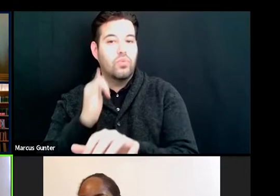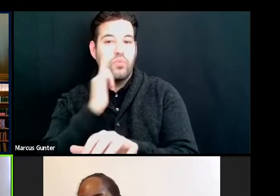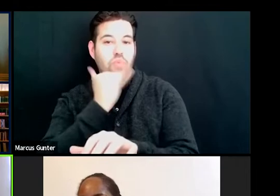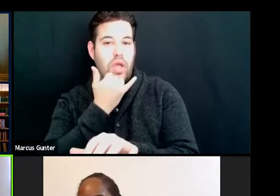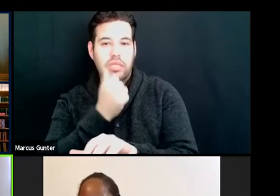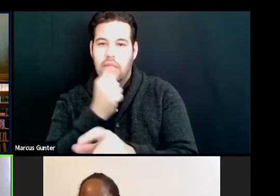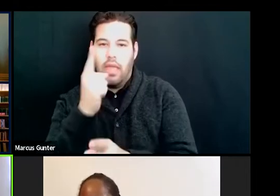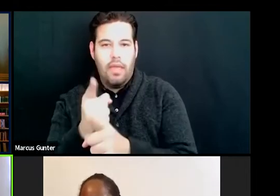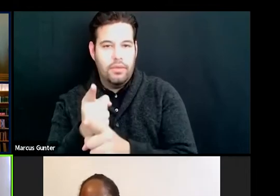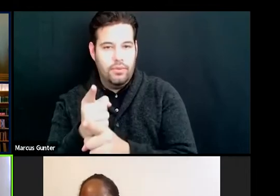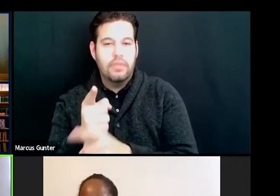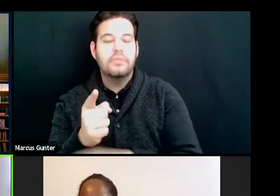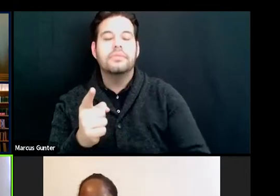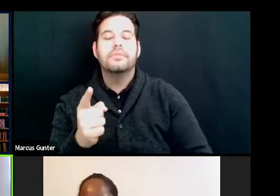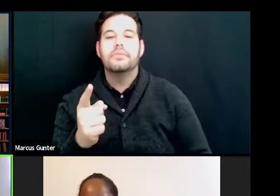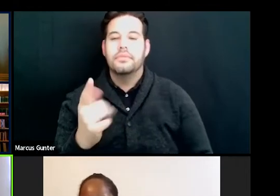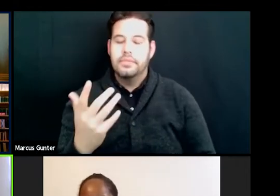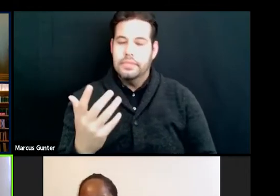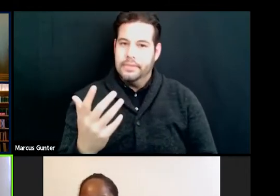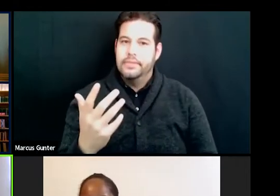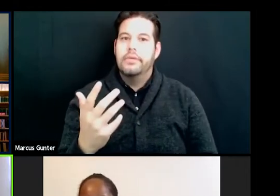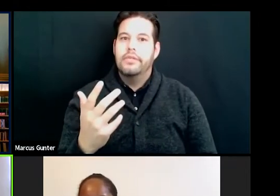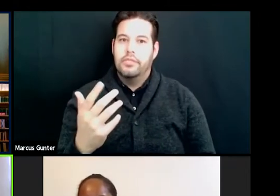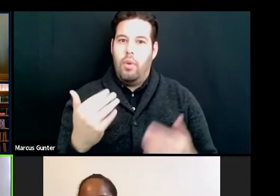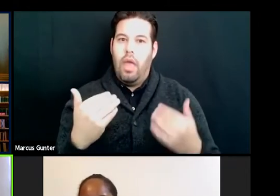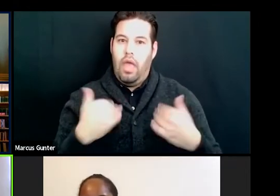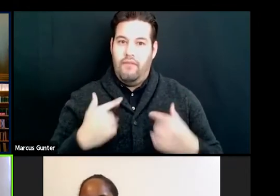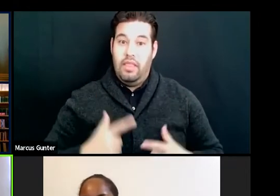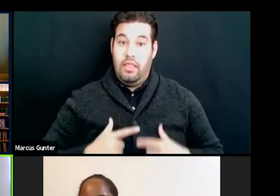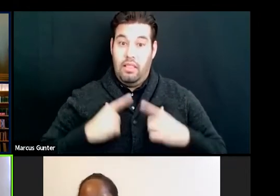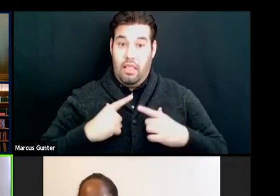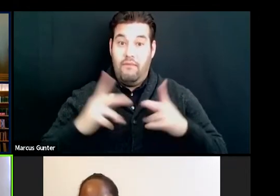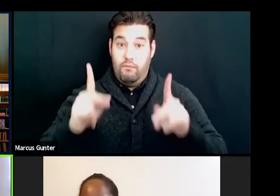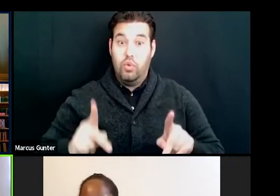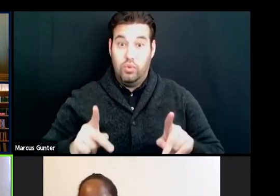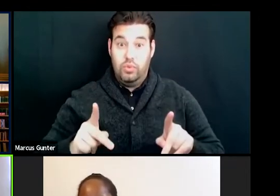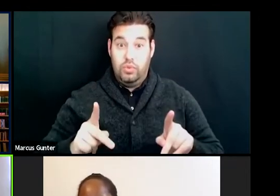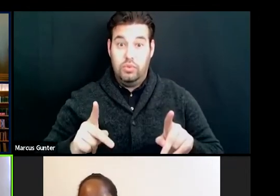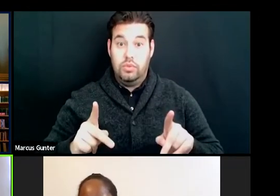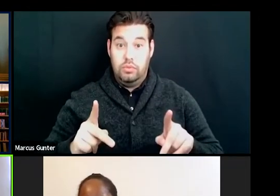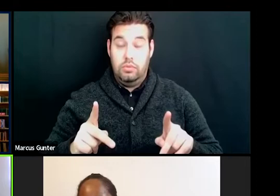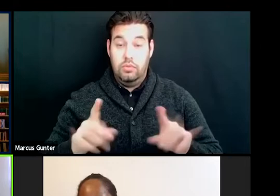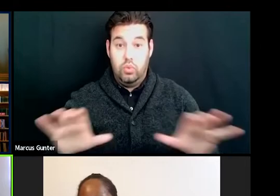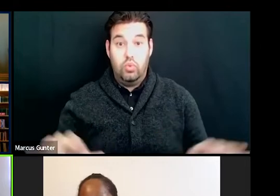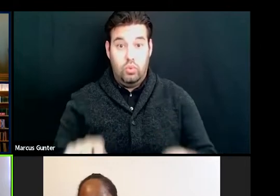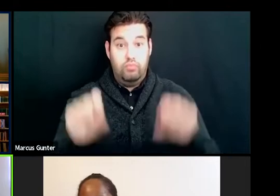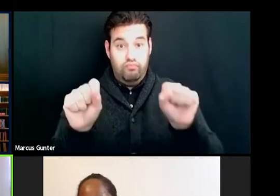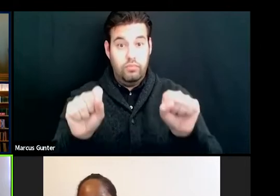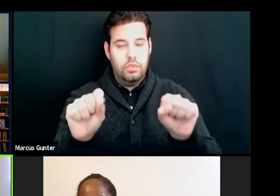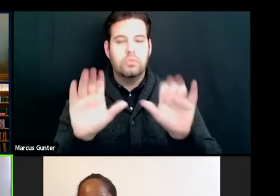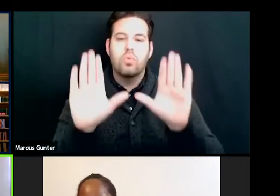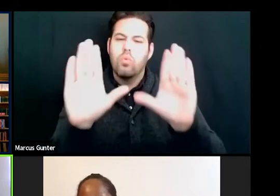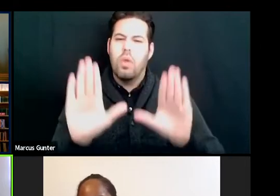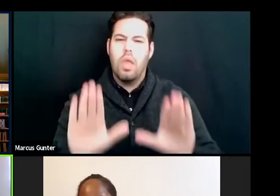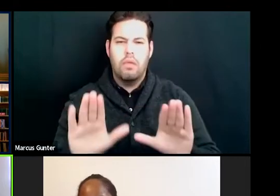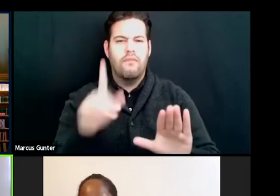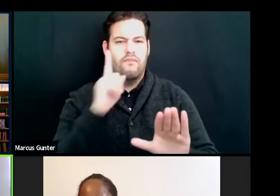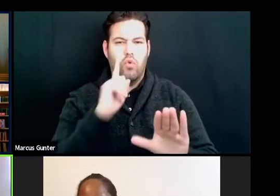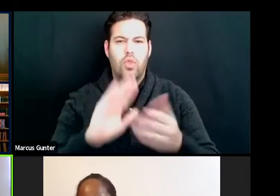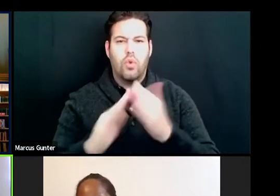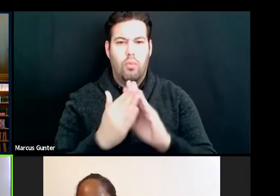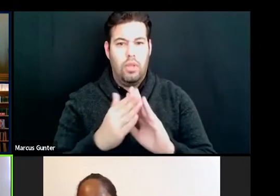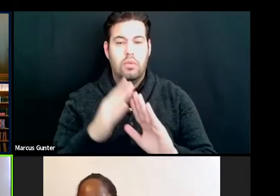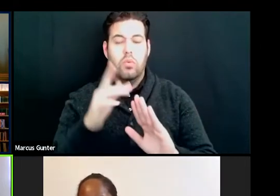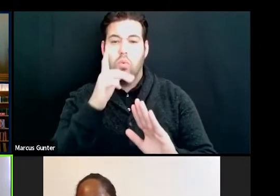accurate. So having this, you know, live person that can do that is really great for the communities